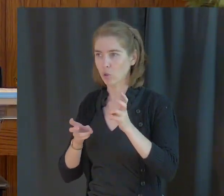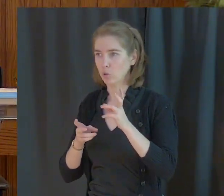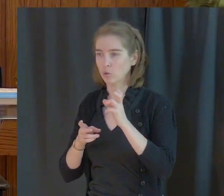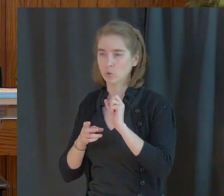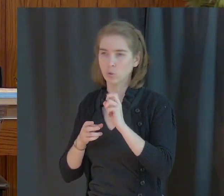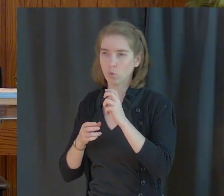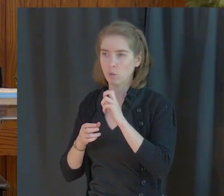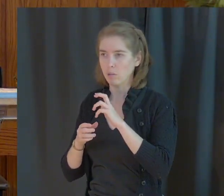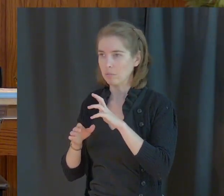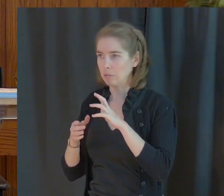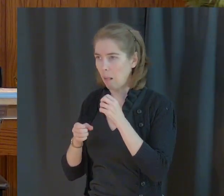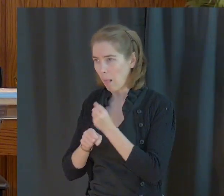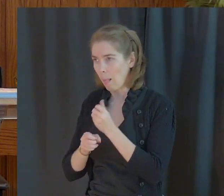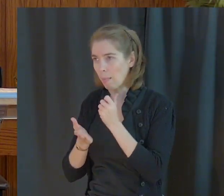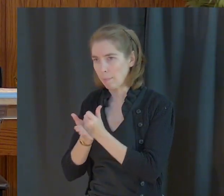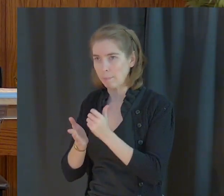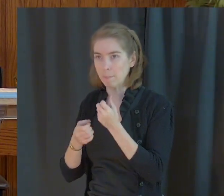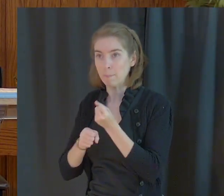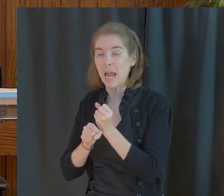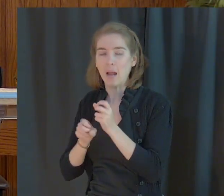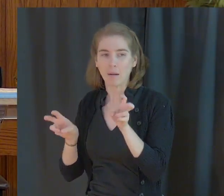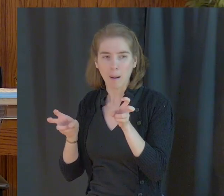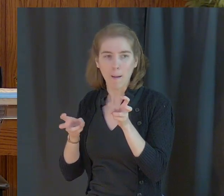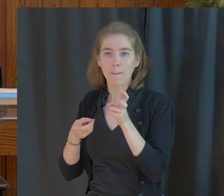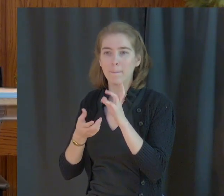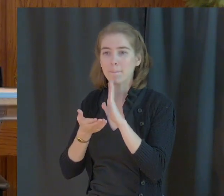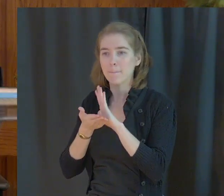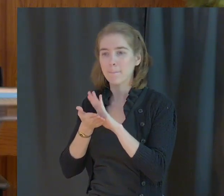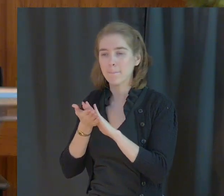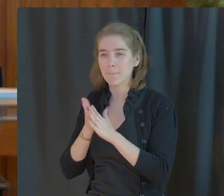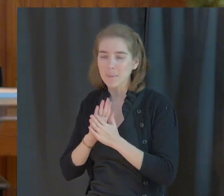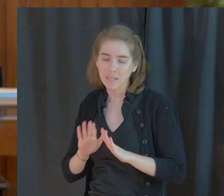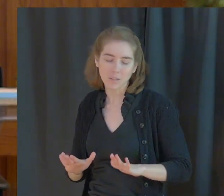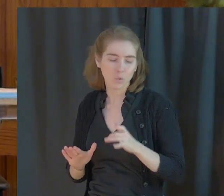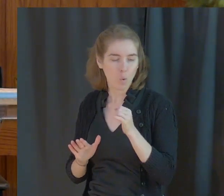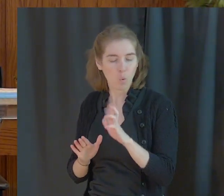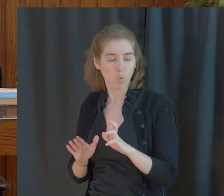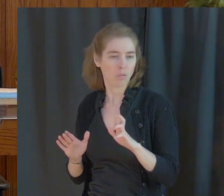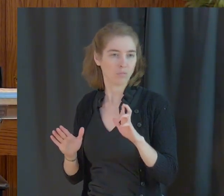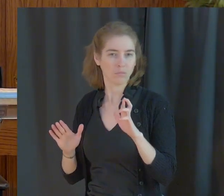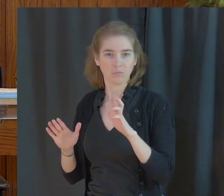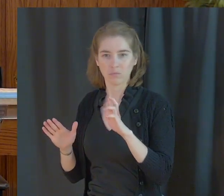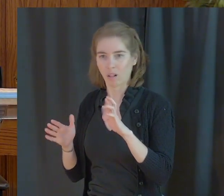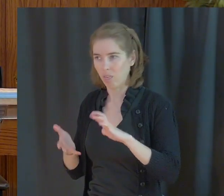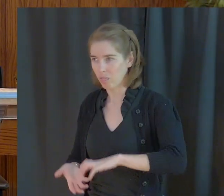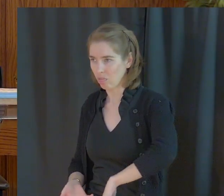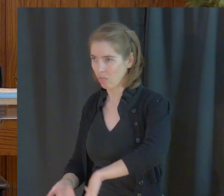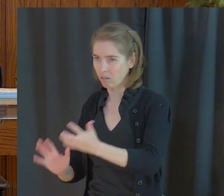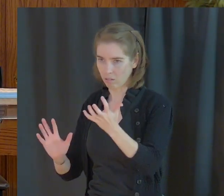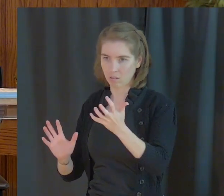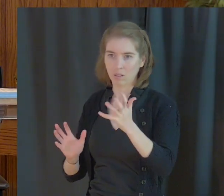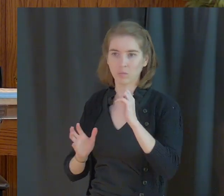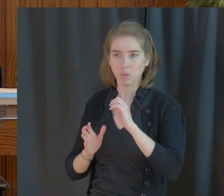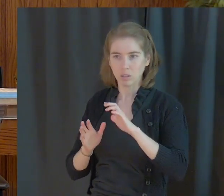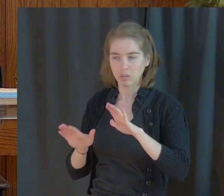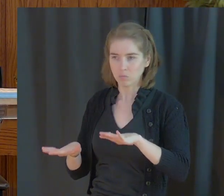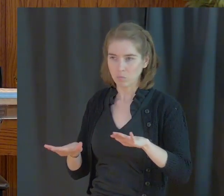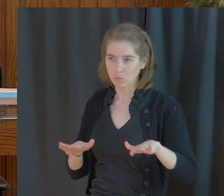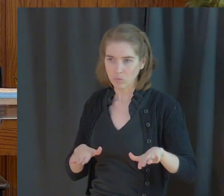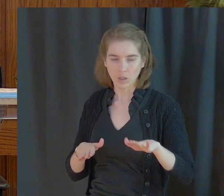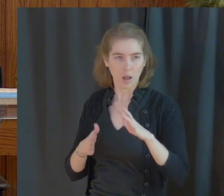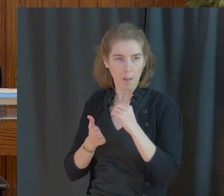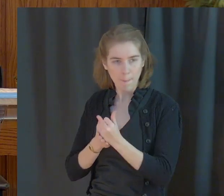unrest what is our goal in life to be the soothing presence of Jesus Christ as called us to be